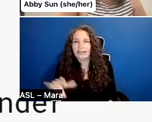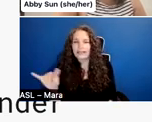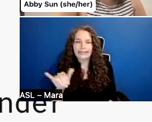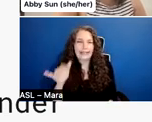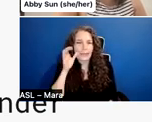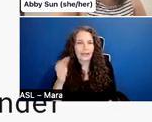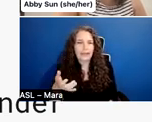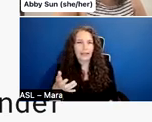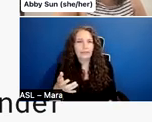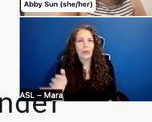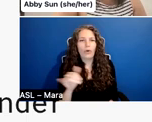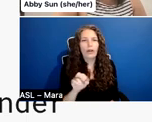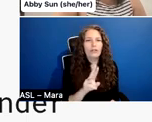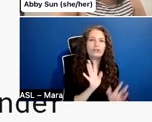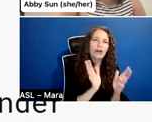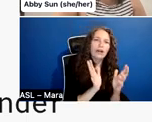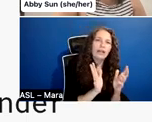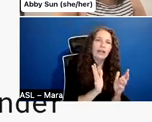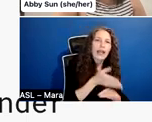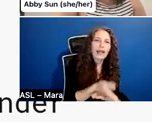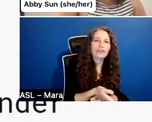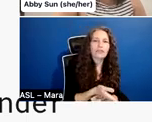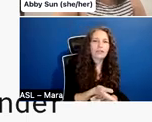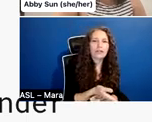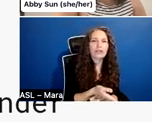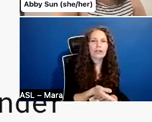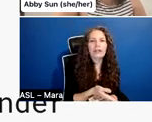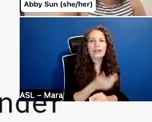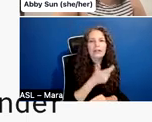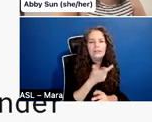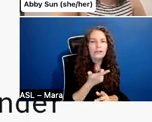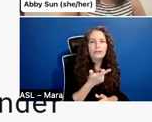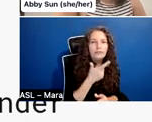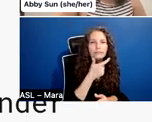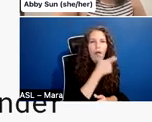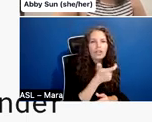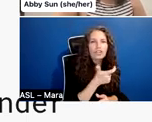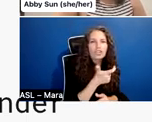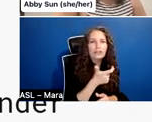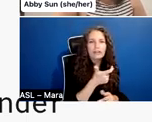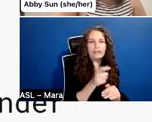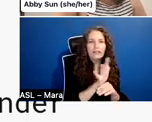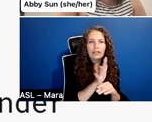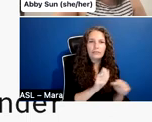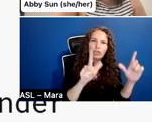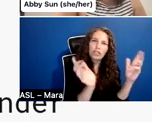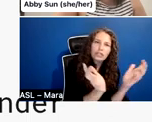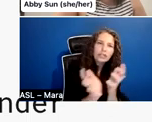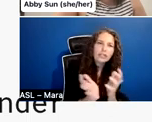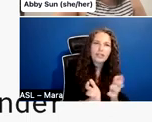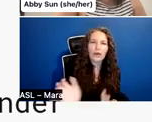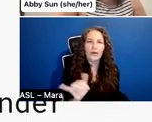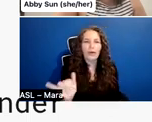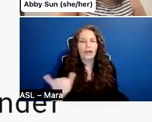have similar affinities to you. It can be how you describe your film project to, um, people that you meet in chat